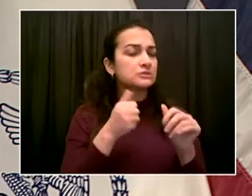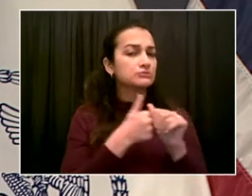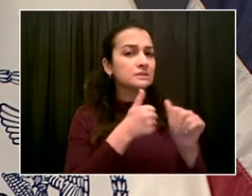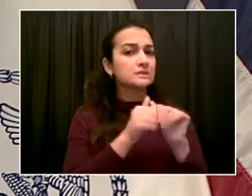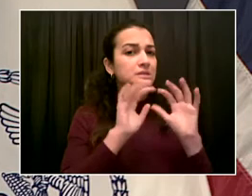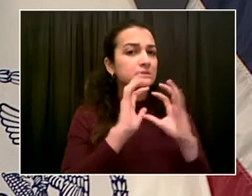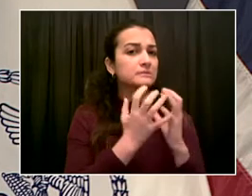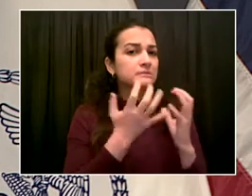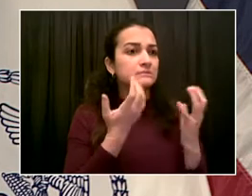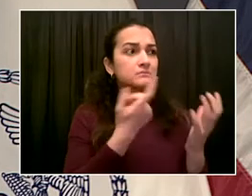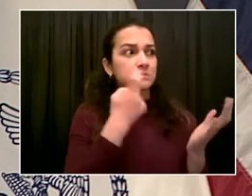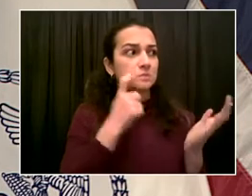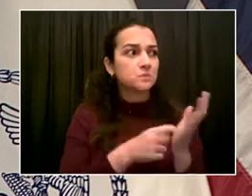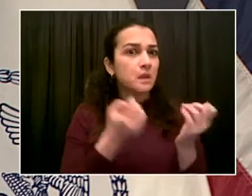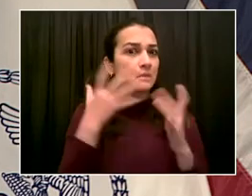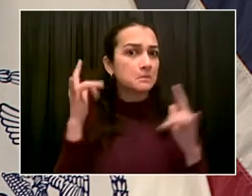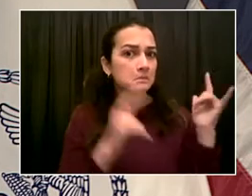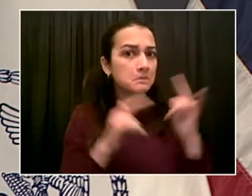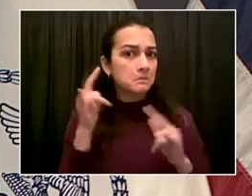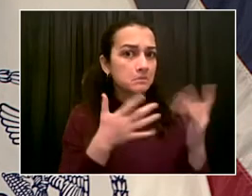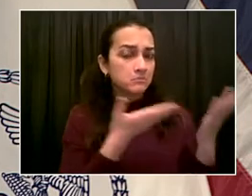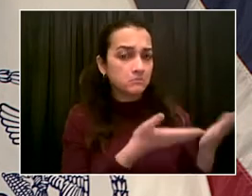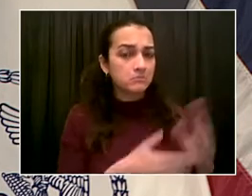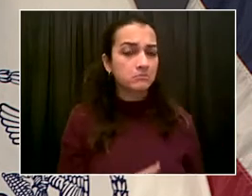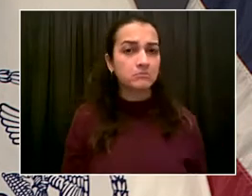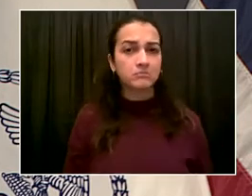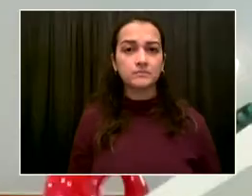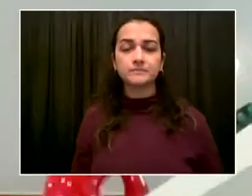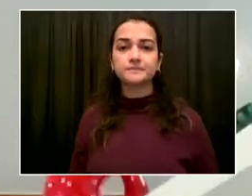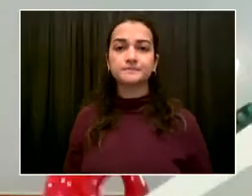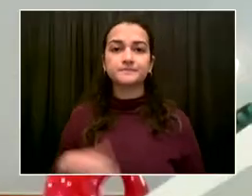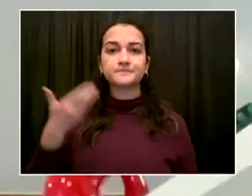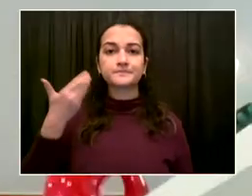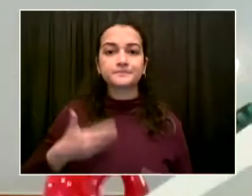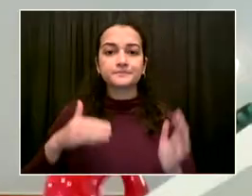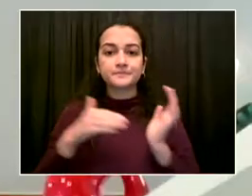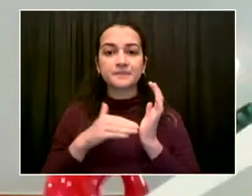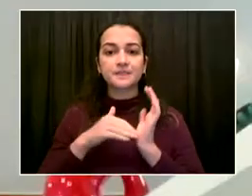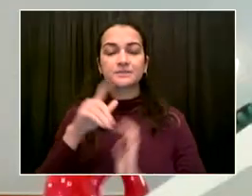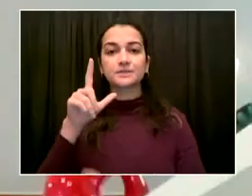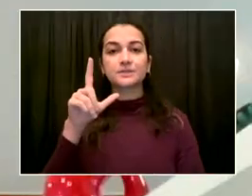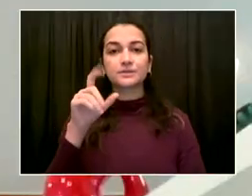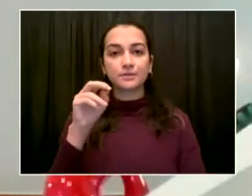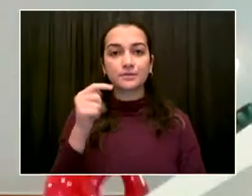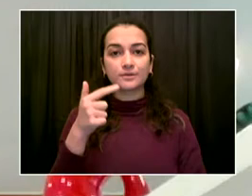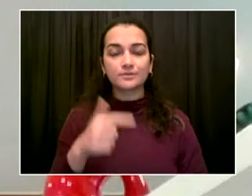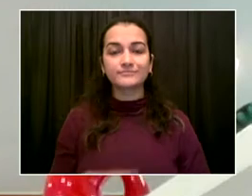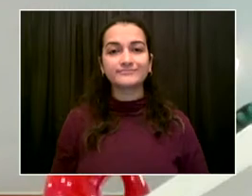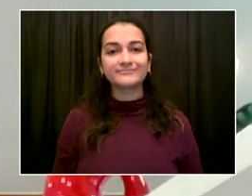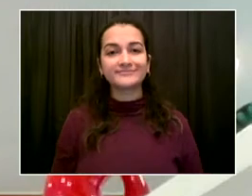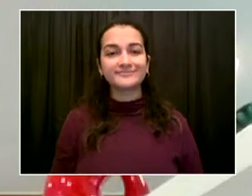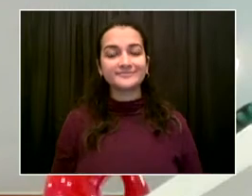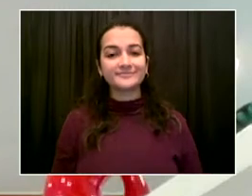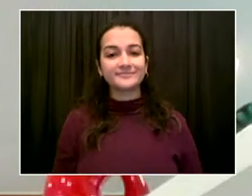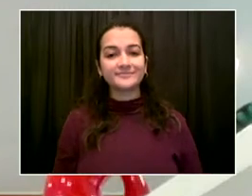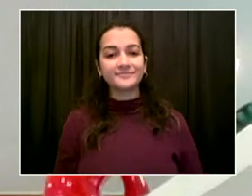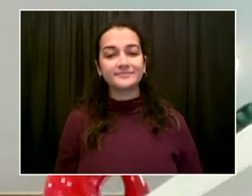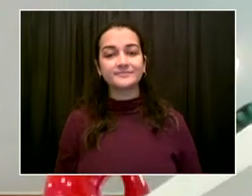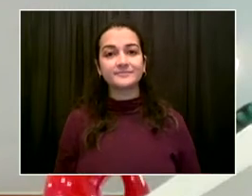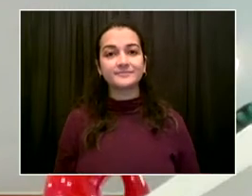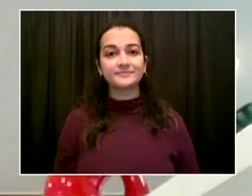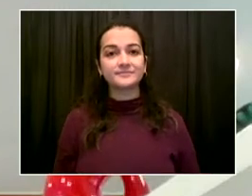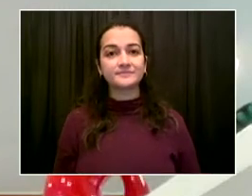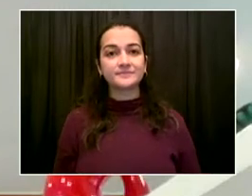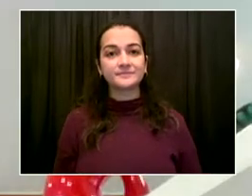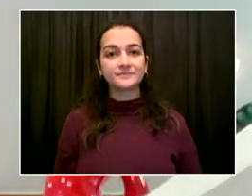Yeah, thank you, sir. And James, thanks for your question. Testing has given us the line of sight that's been one of the most important layers of protection we've had in